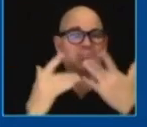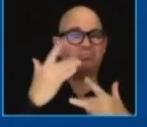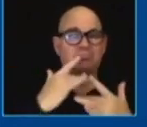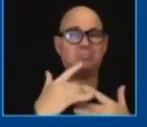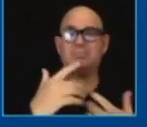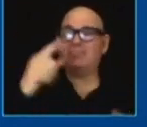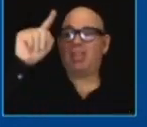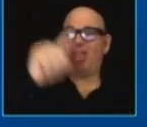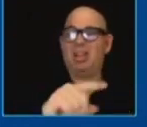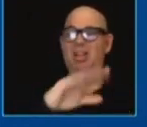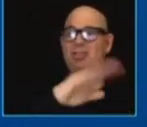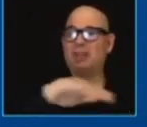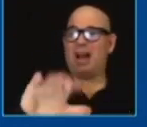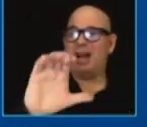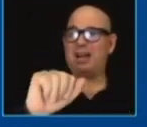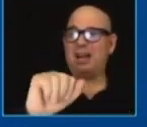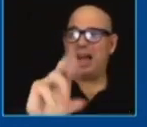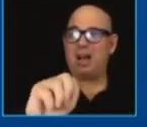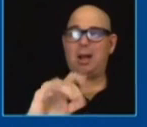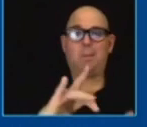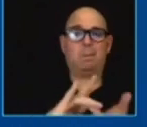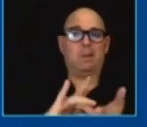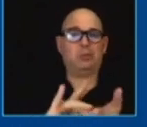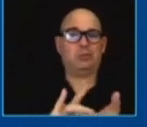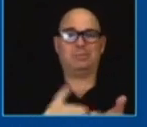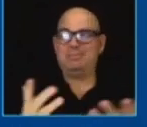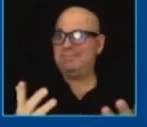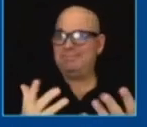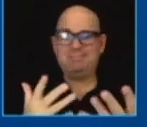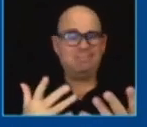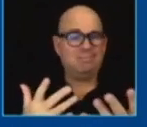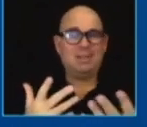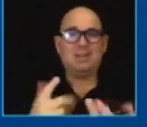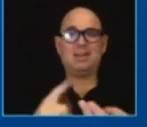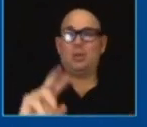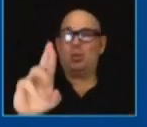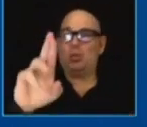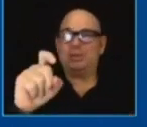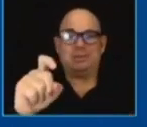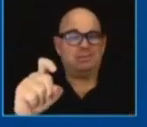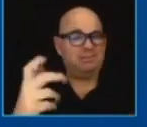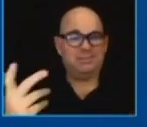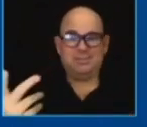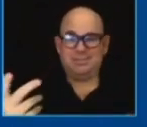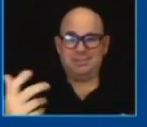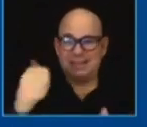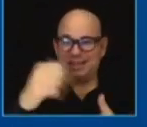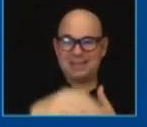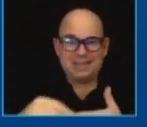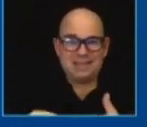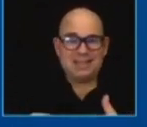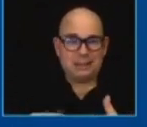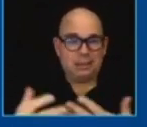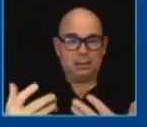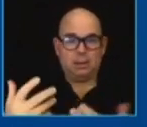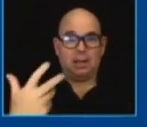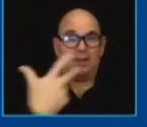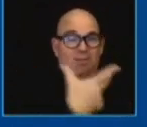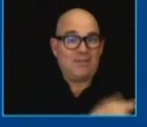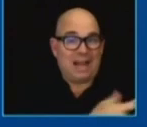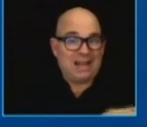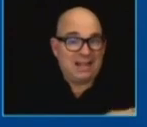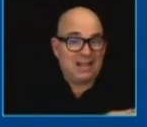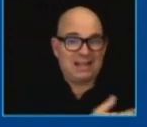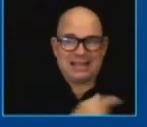prescription drugs under our plan it costs 10 bucks by the way to make that insulin that that folks need but guess what